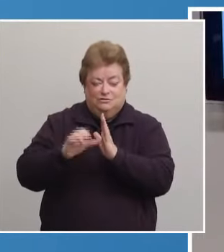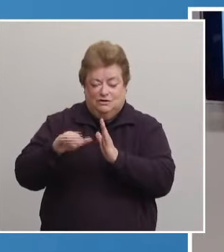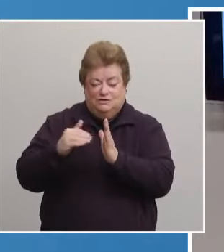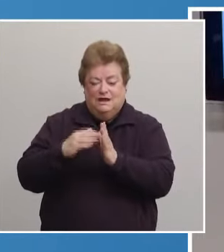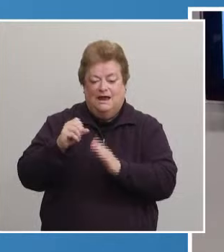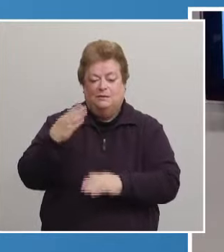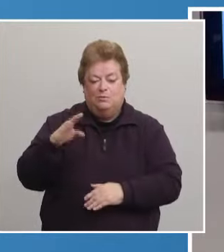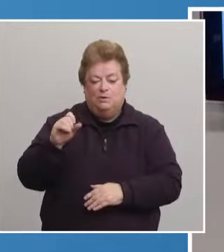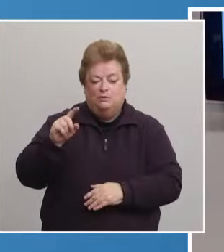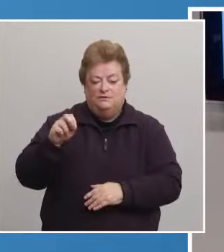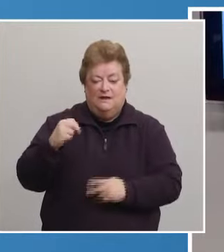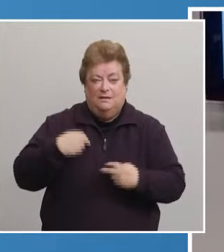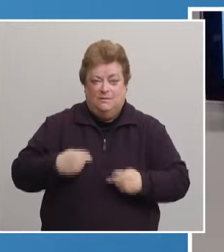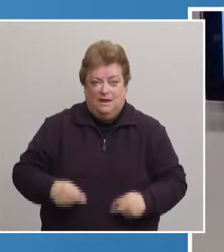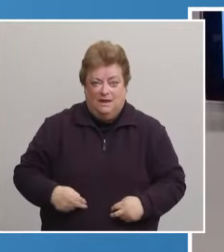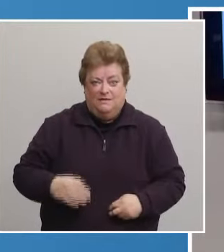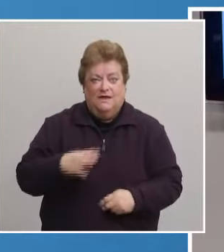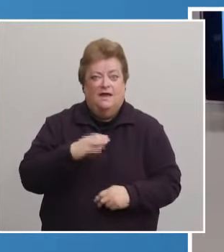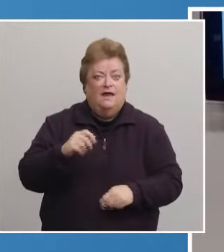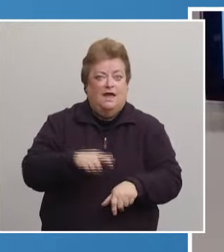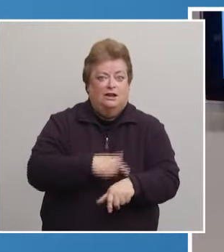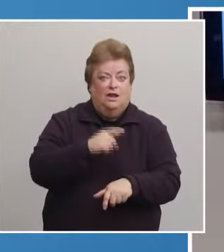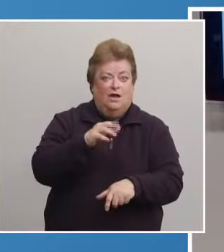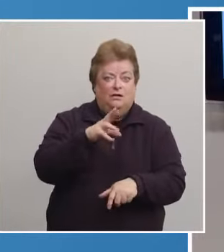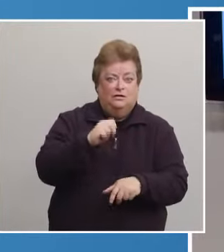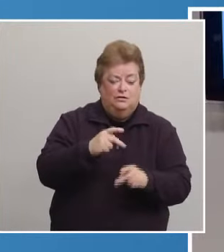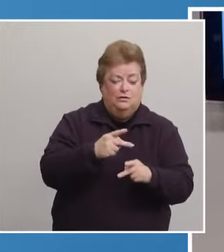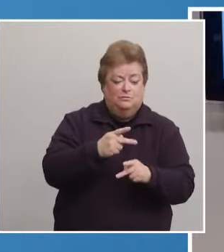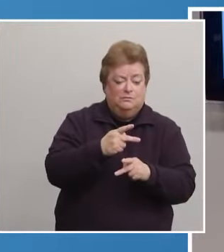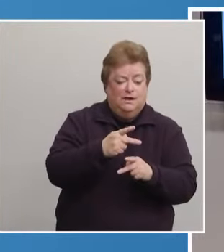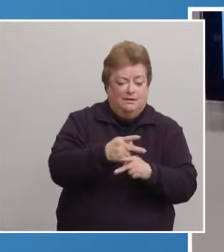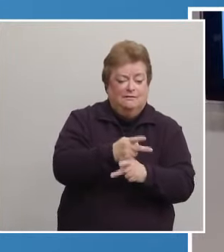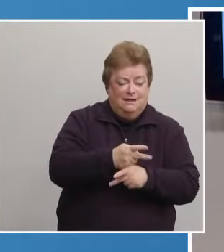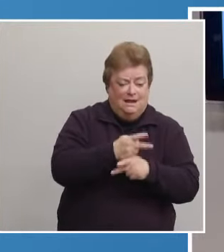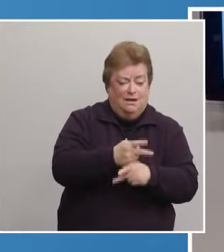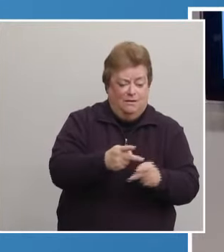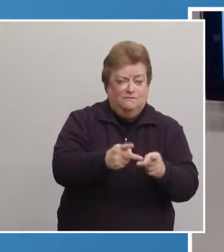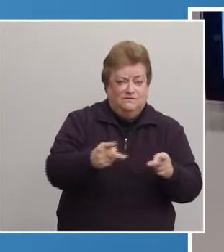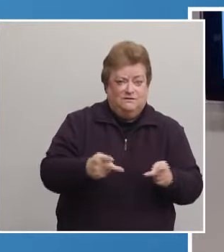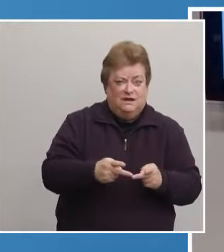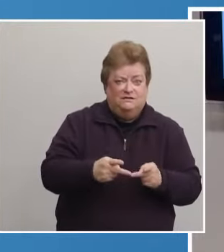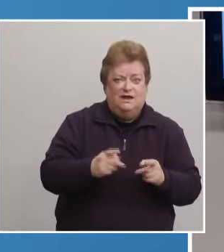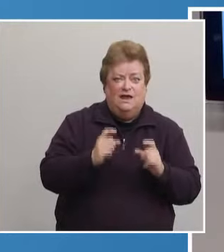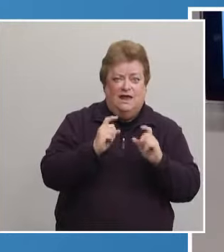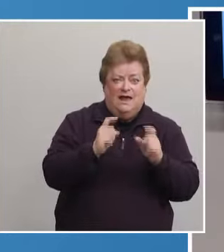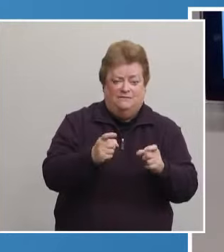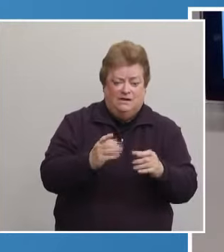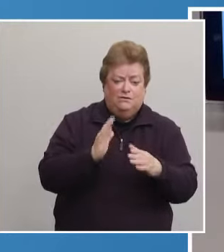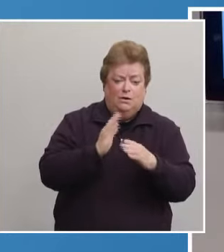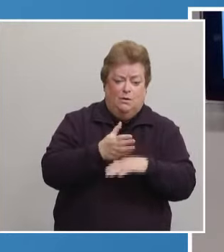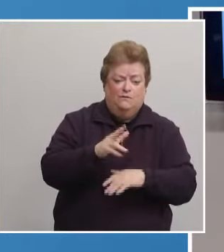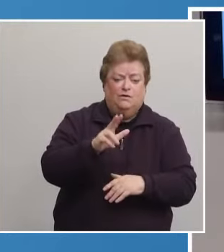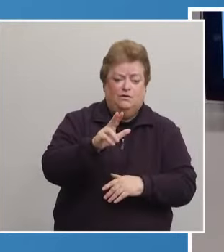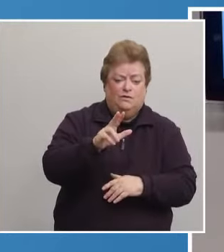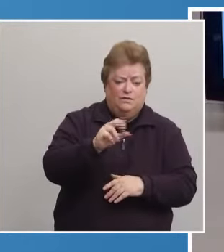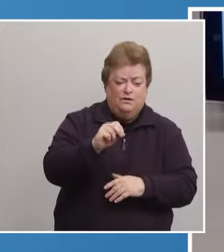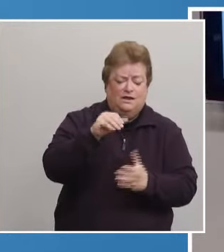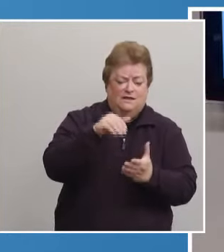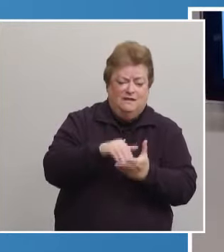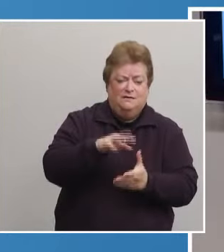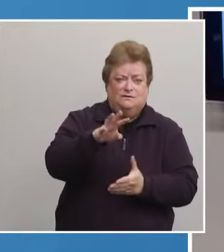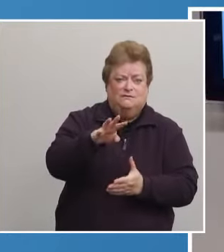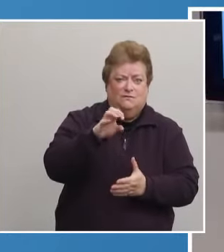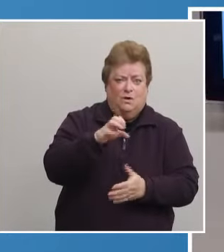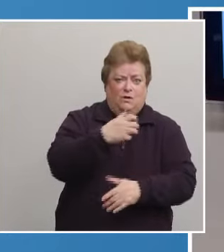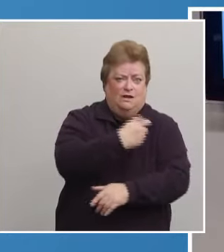Bluestem Health, as well as long-term care facilities have administered 30,400 doses of COVID